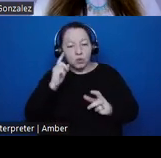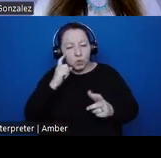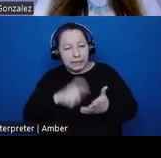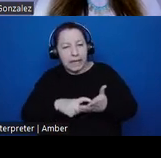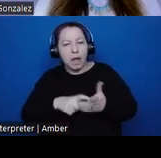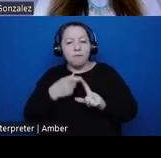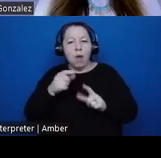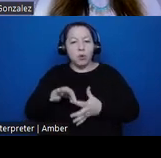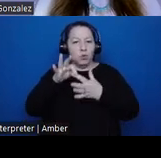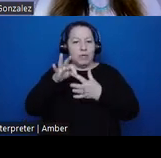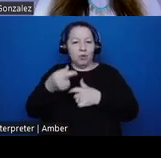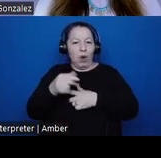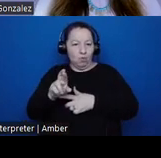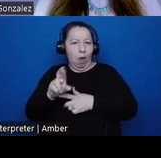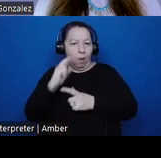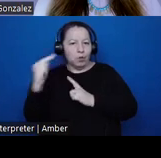perspective.